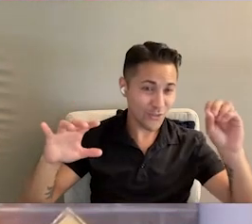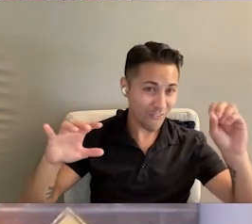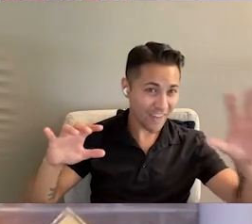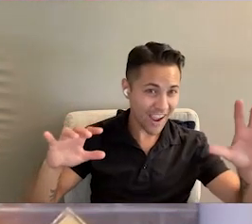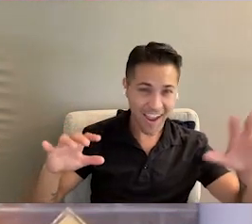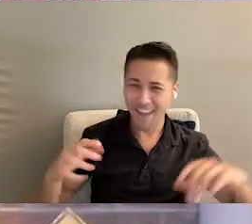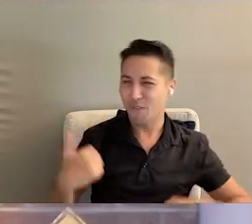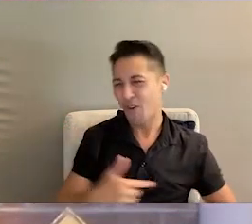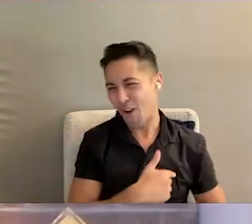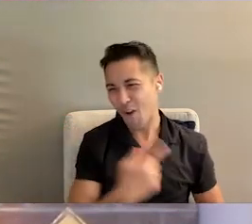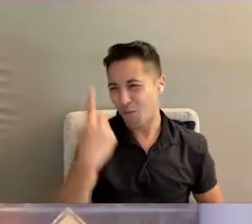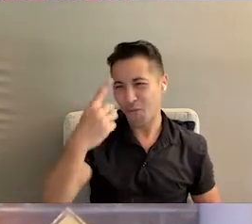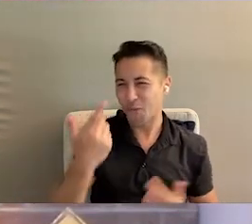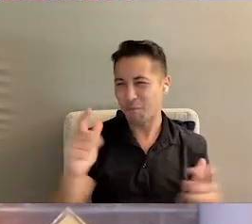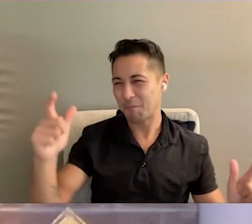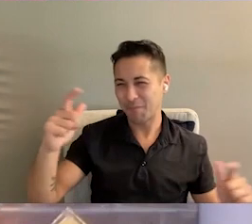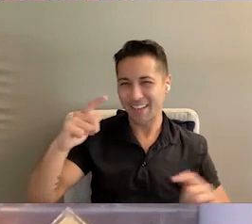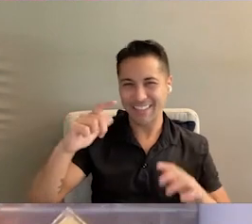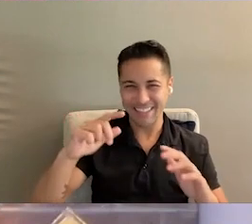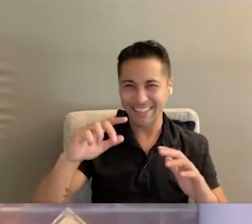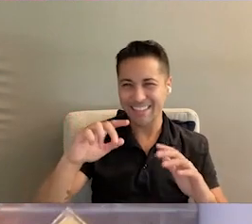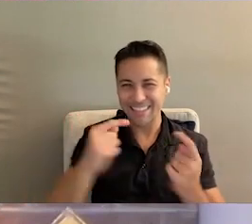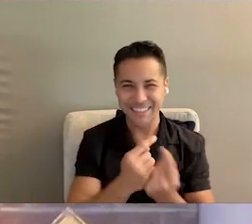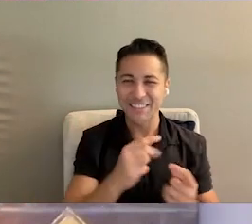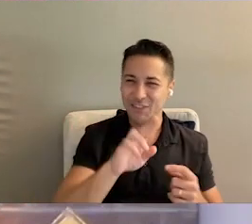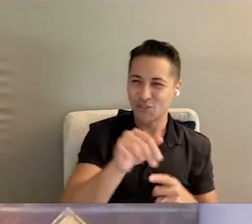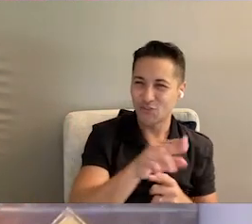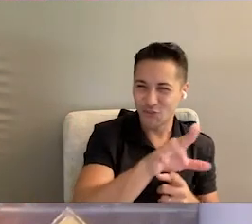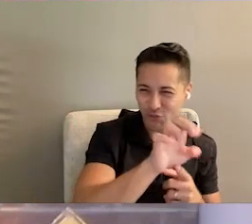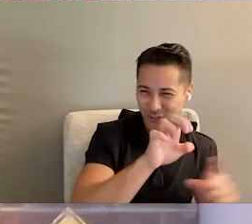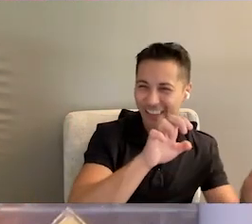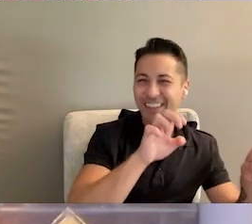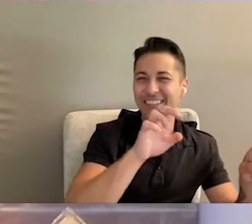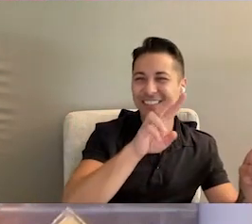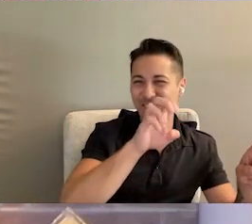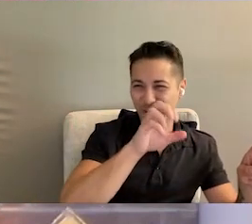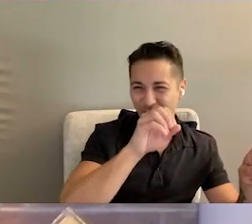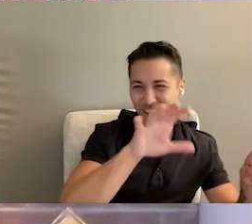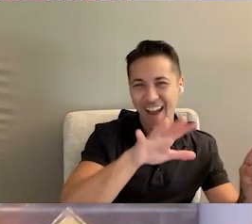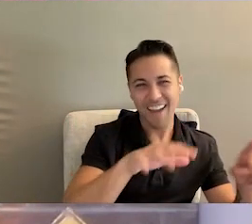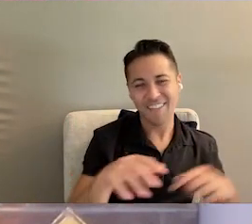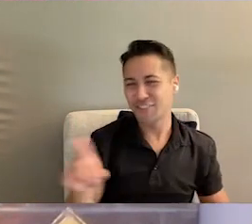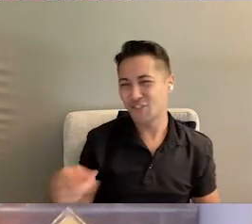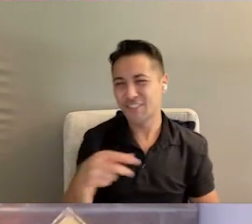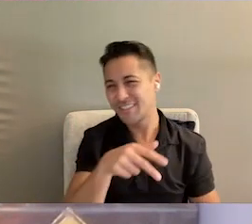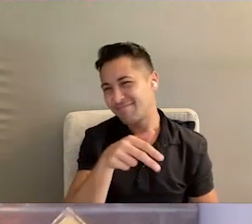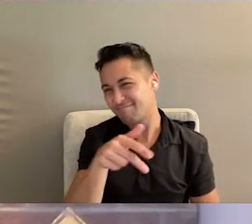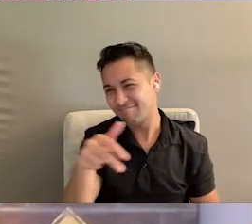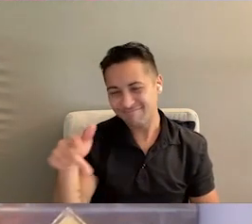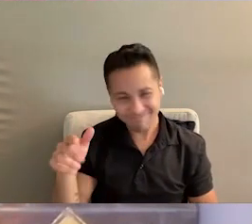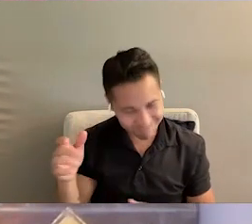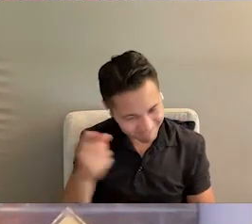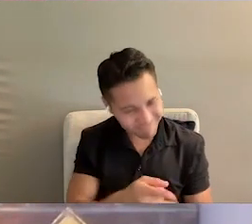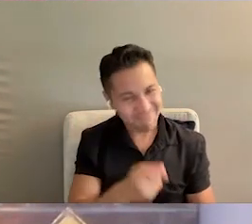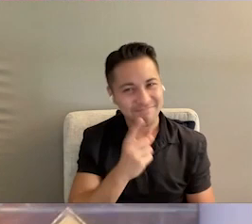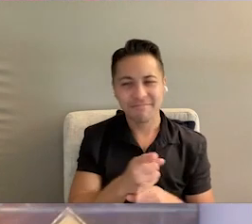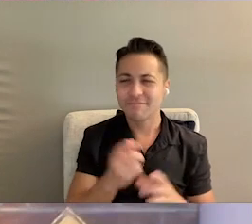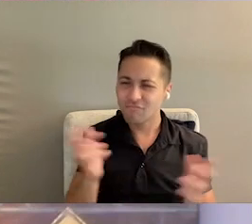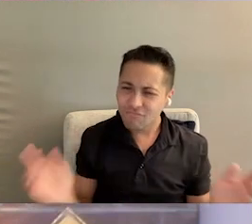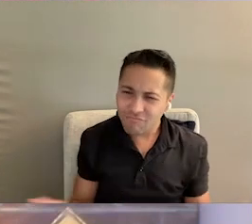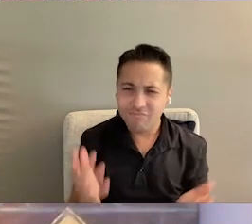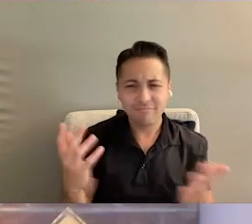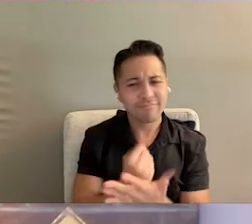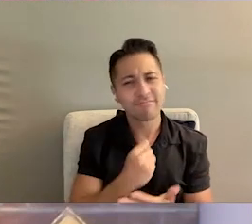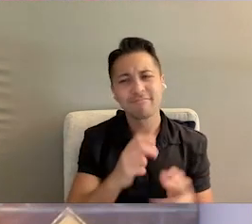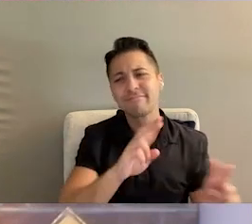700-205. We're all one big team, right? Julie's is 205, so just get in your steps. That's right, that's right. I encourage you